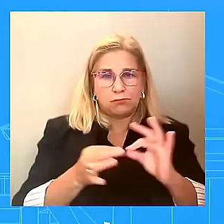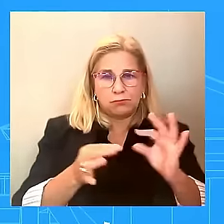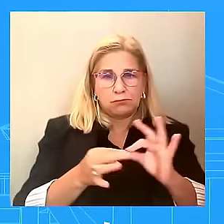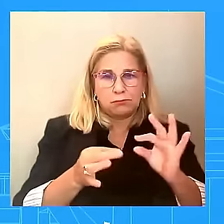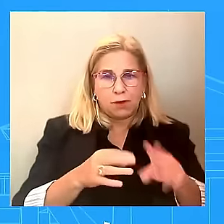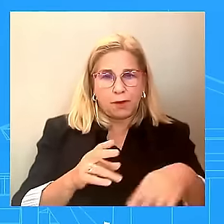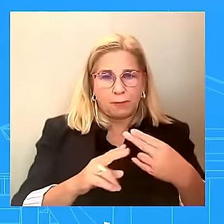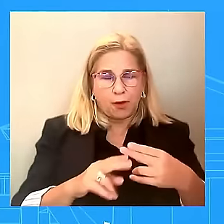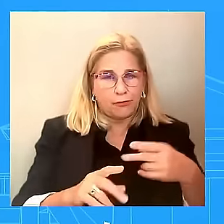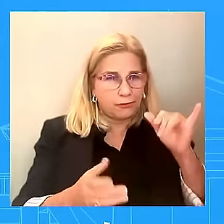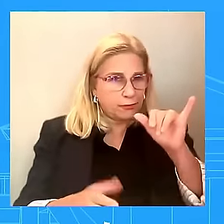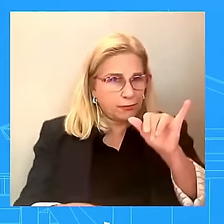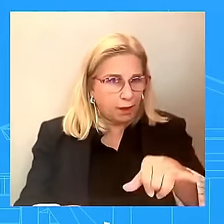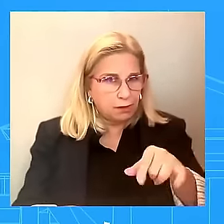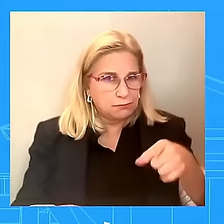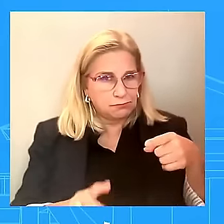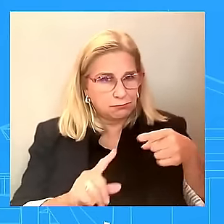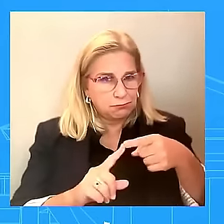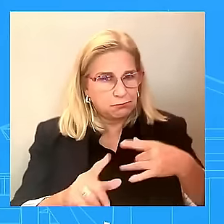couple of things here.